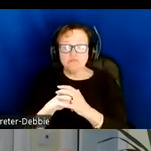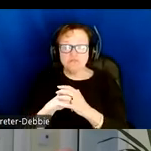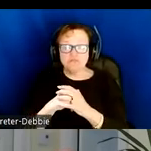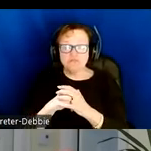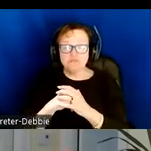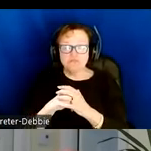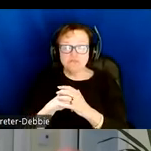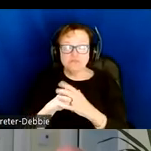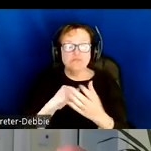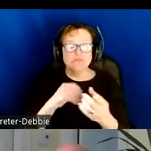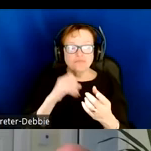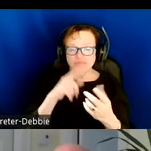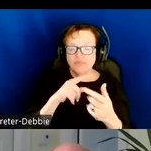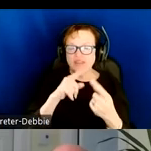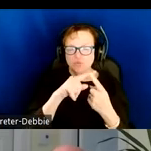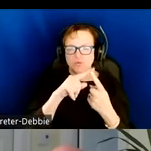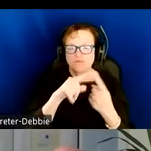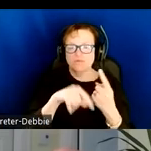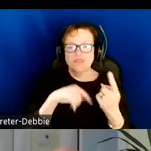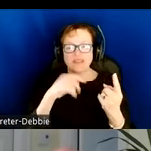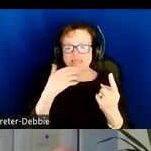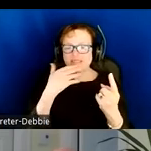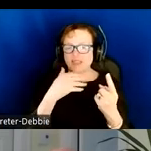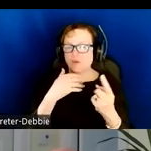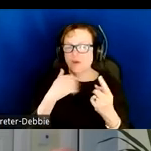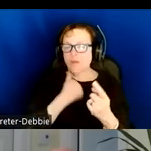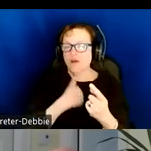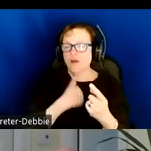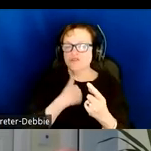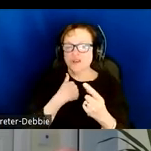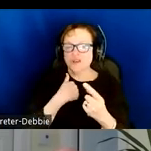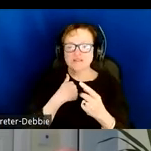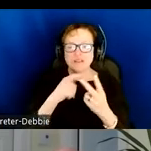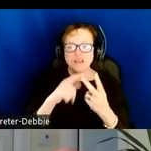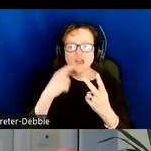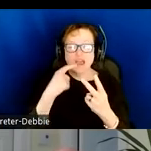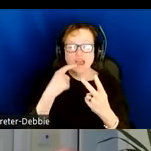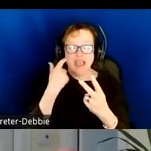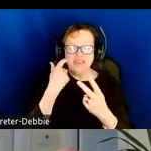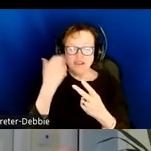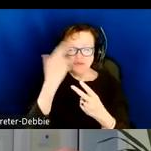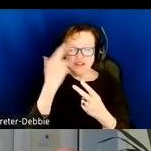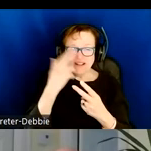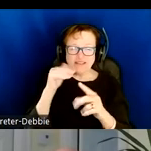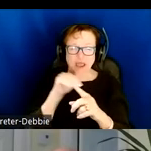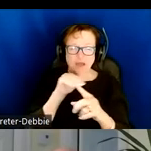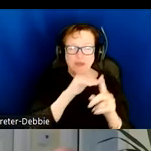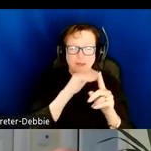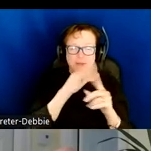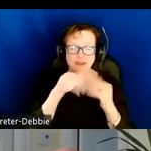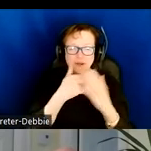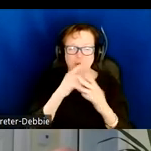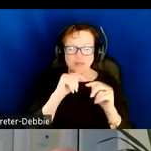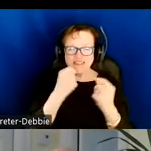Thank you. And I apologize. I just realized that I've broken the rule that I reminded all of our team members to